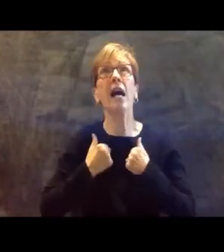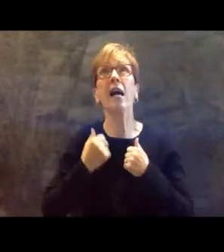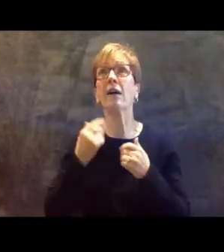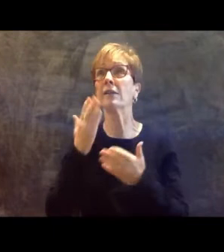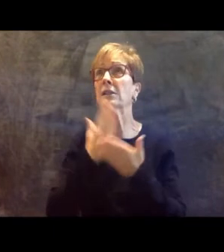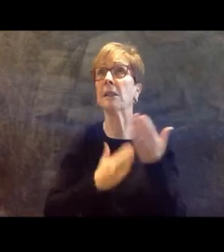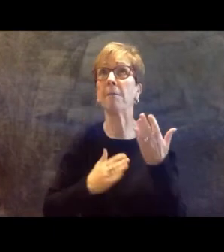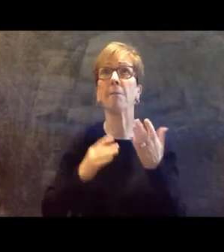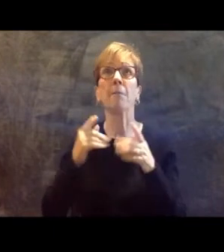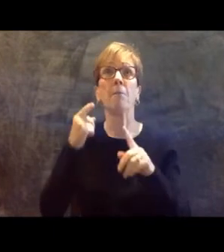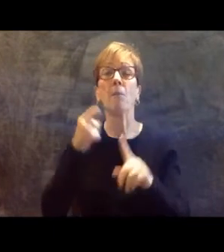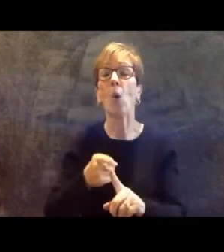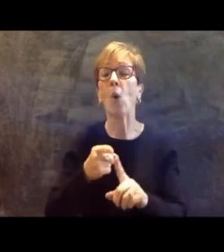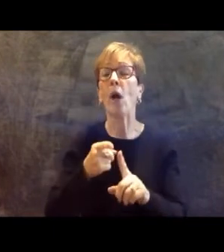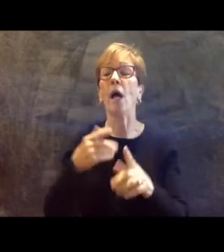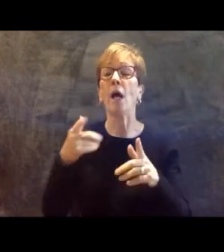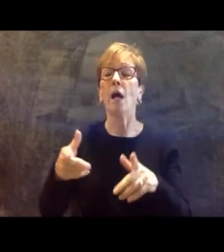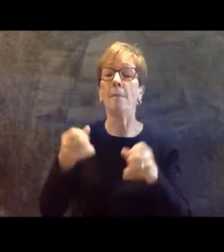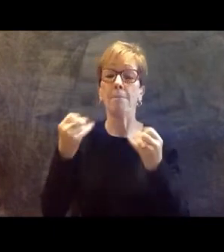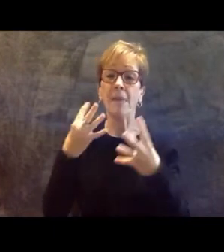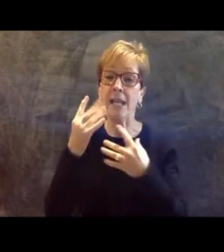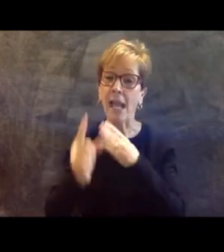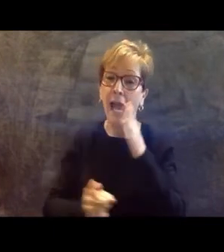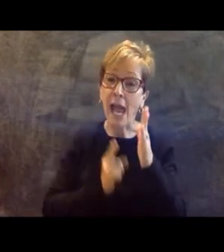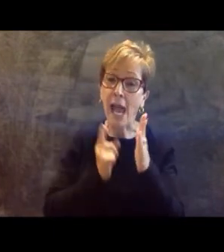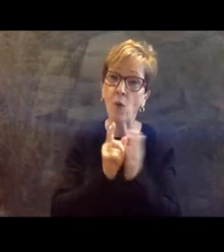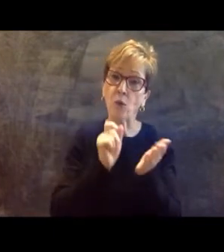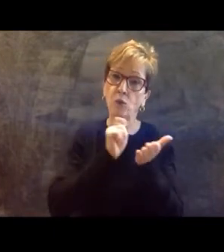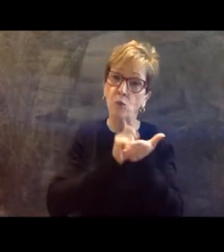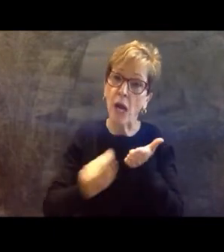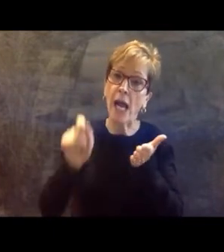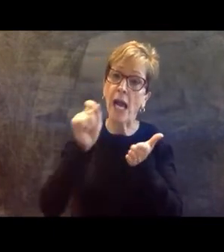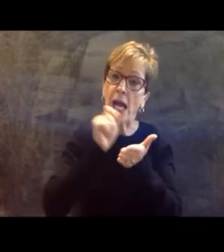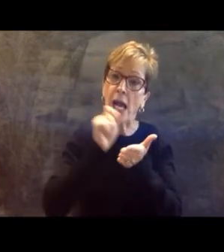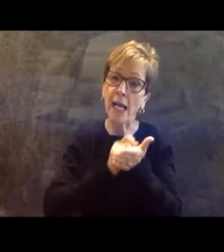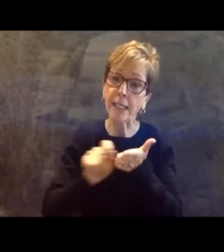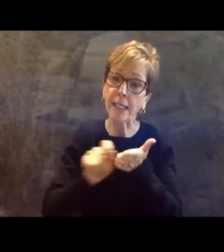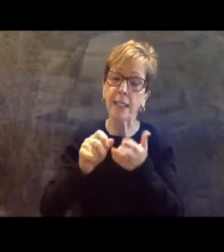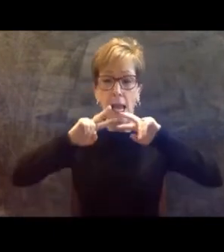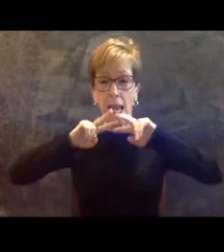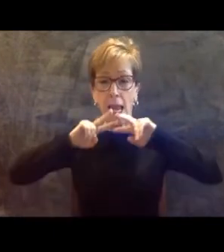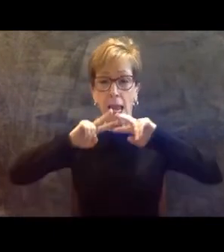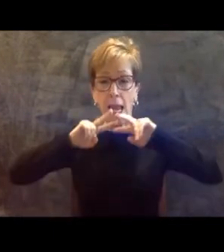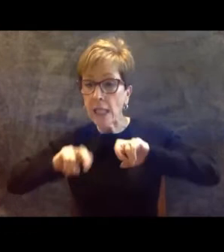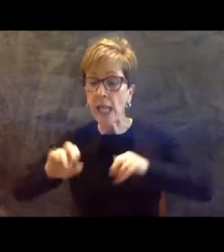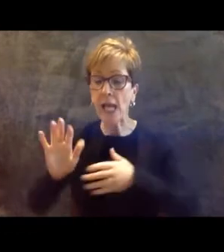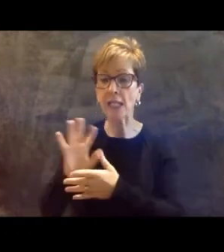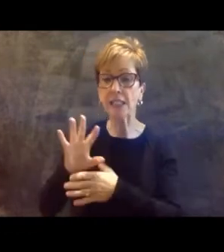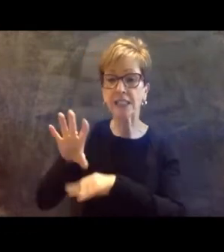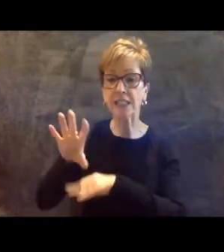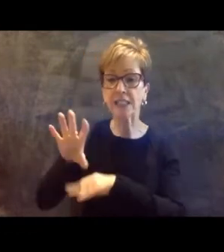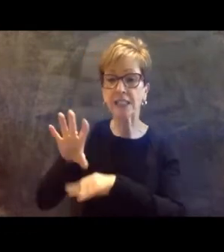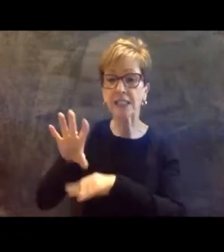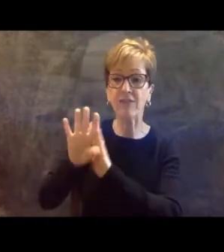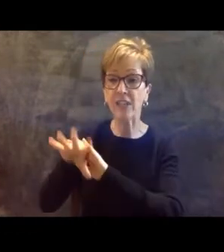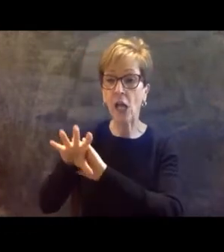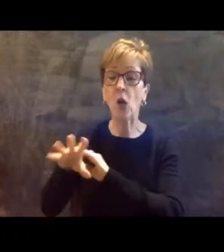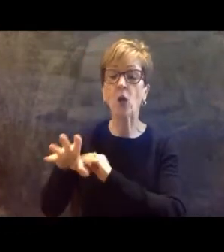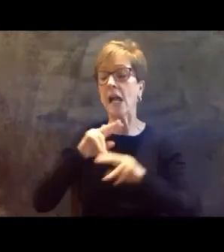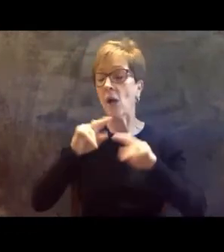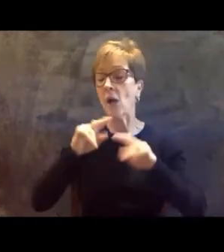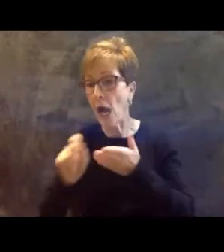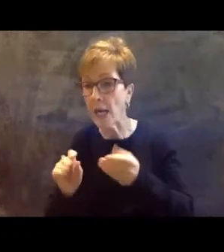You spent hours writing, analyzing videos, writing some more, analyzing lessons,